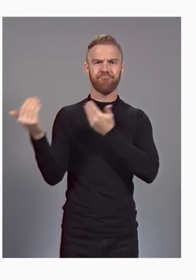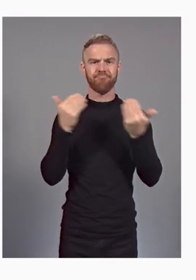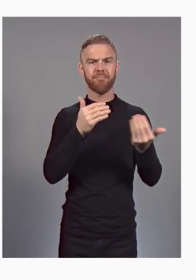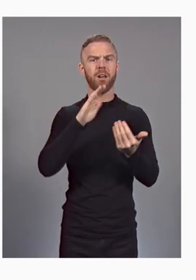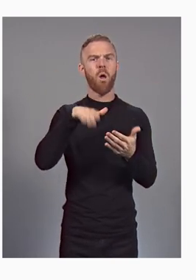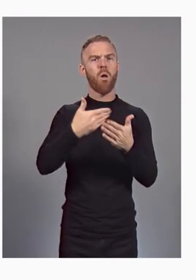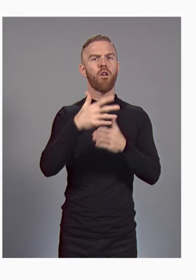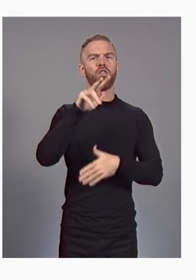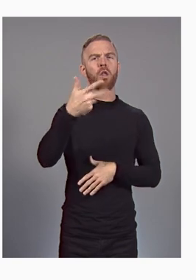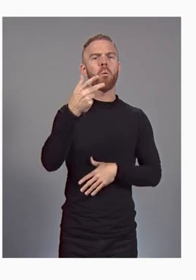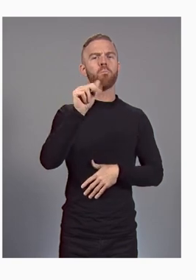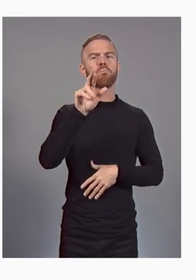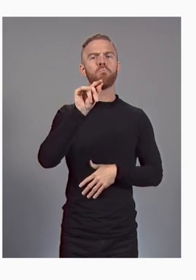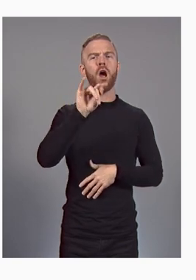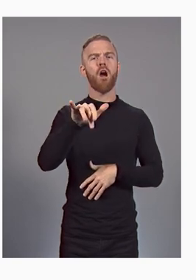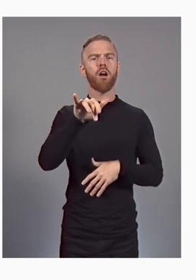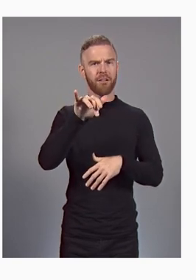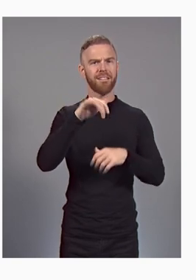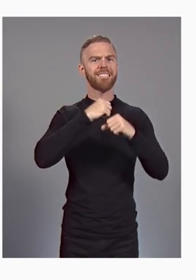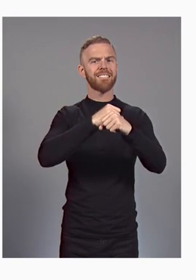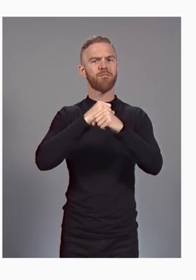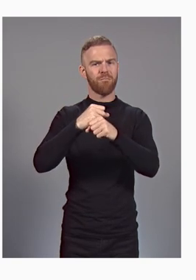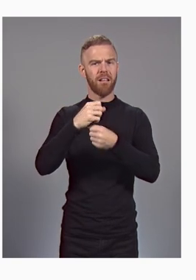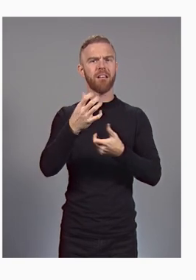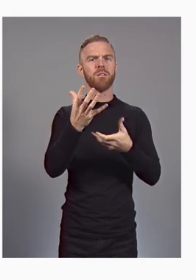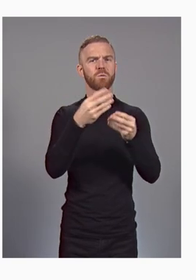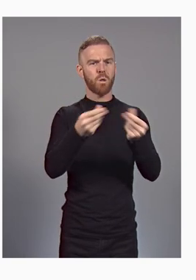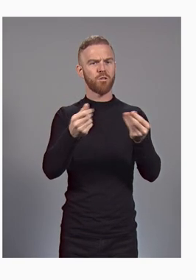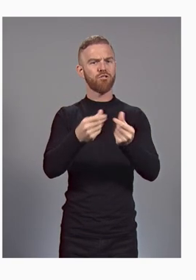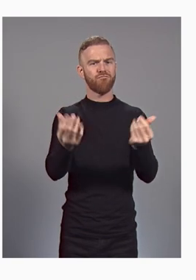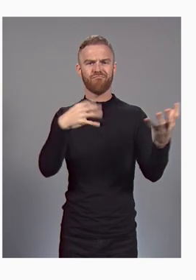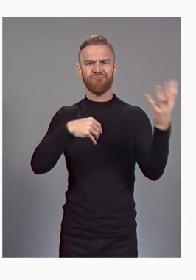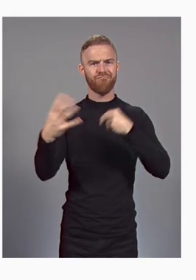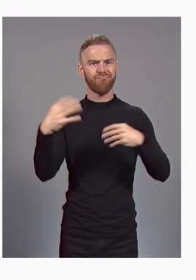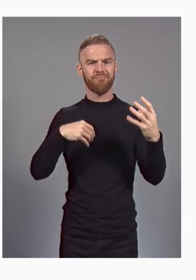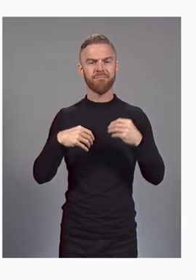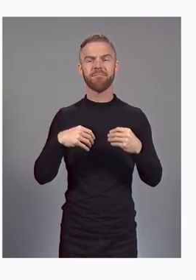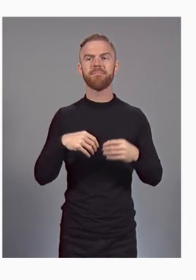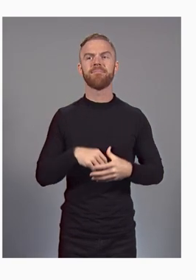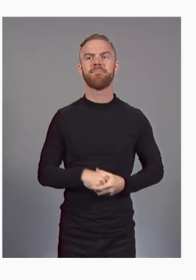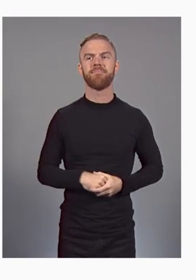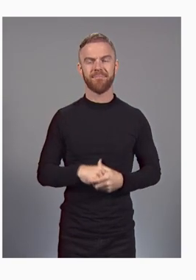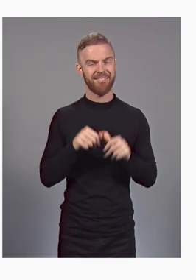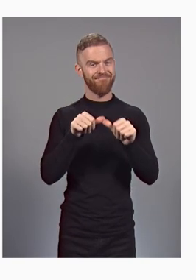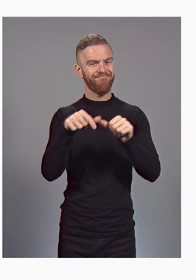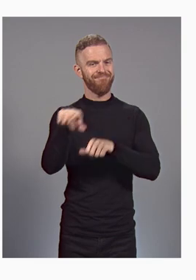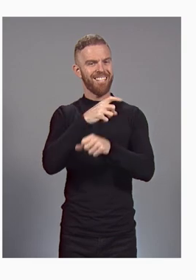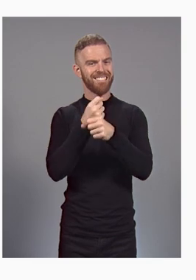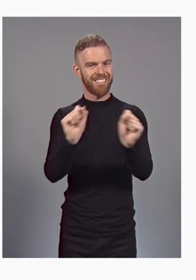other third-party security solutions to keep you secure. Now, the success of any organization